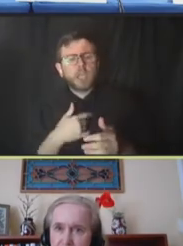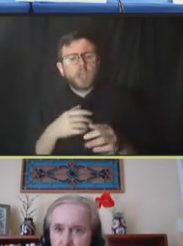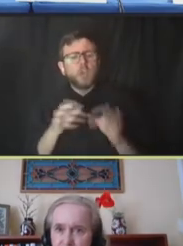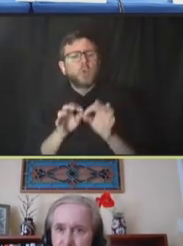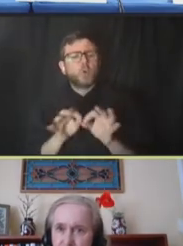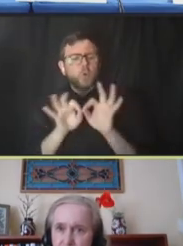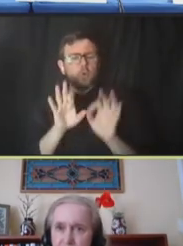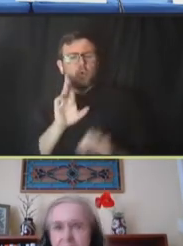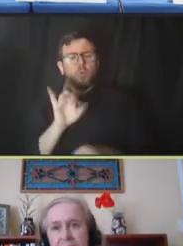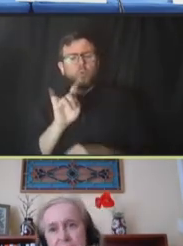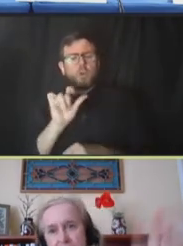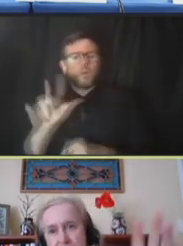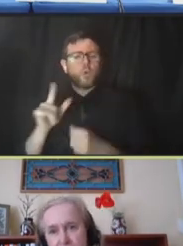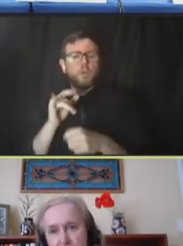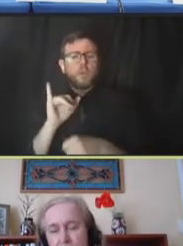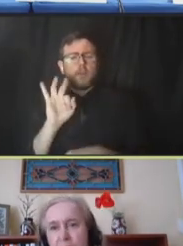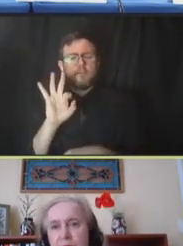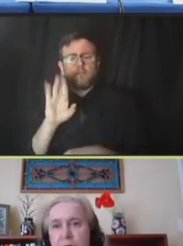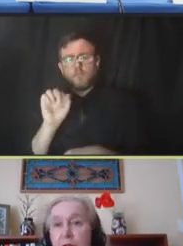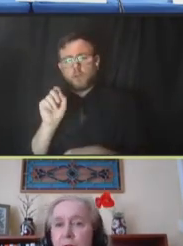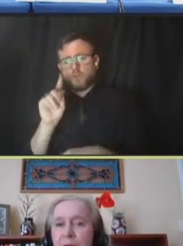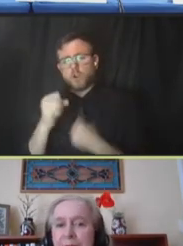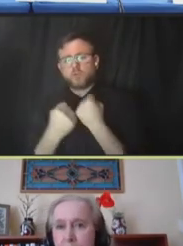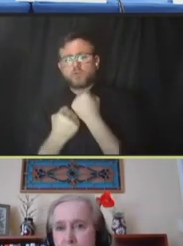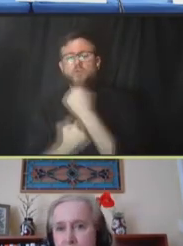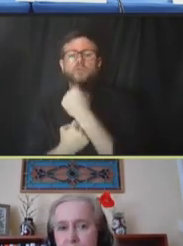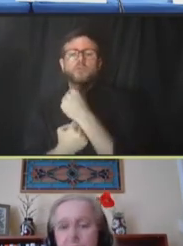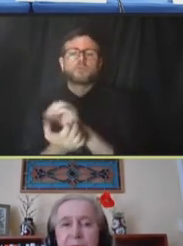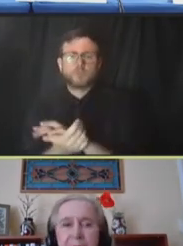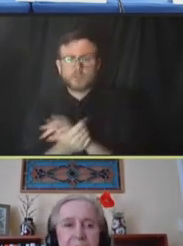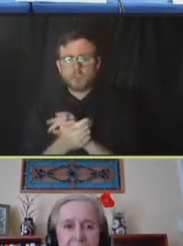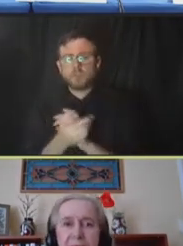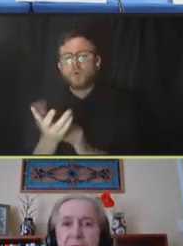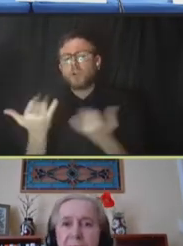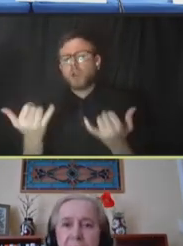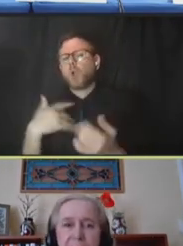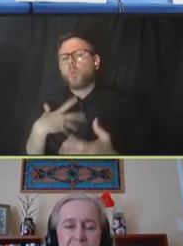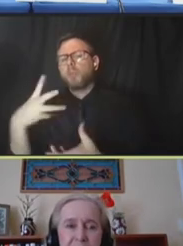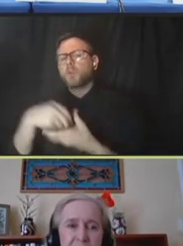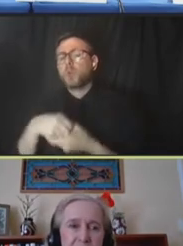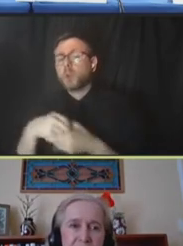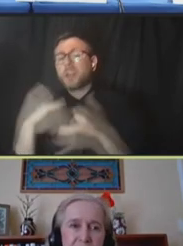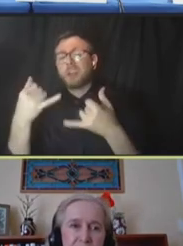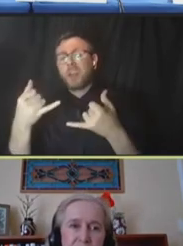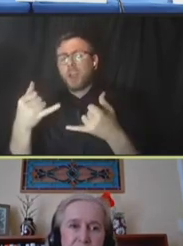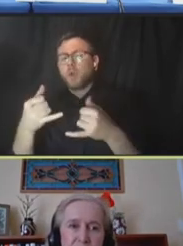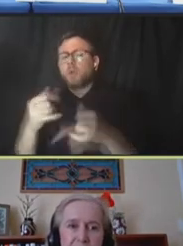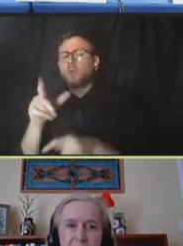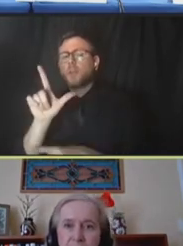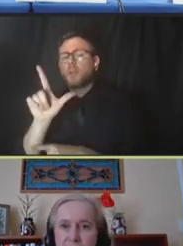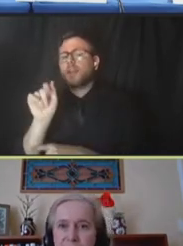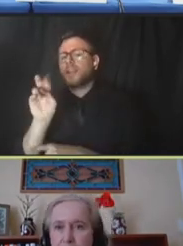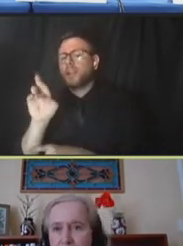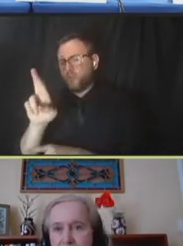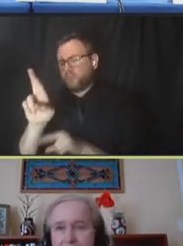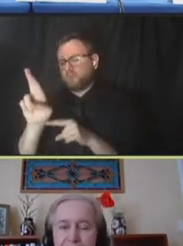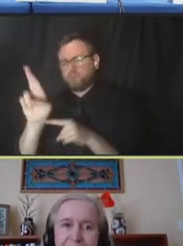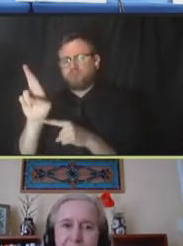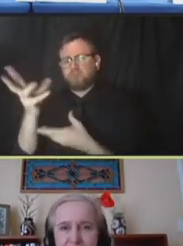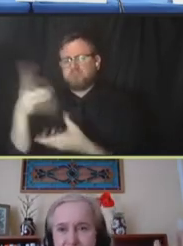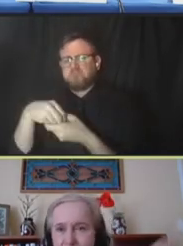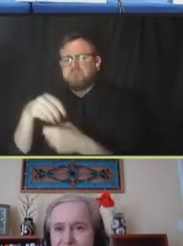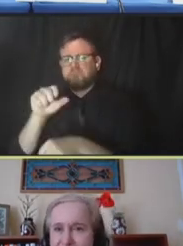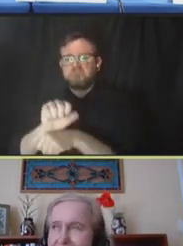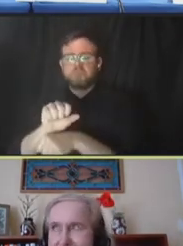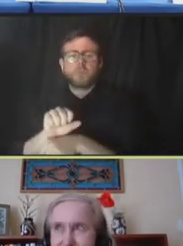and now we've gone and extended the work to include labor. Okay? Next slide, please. So, on a